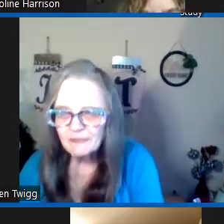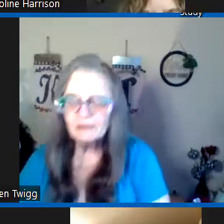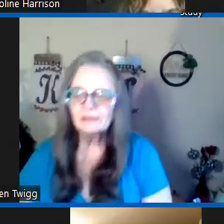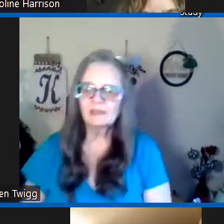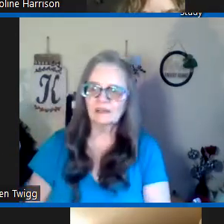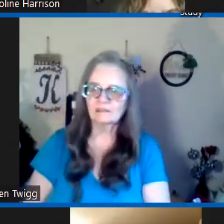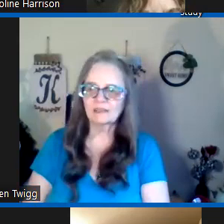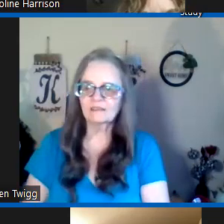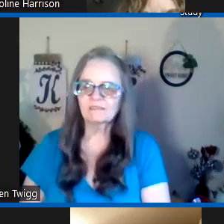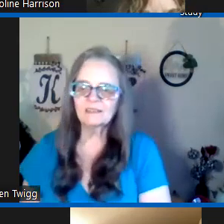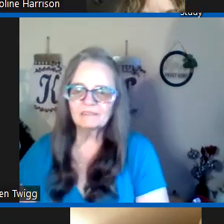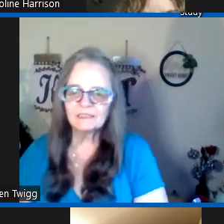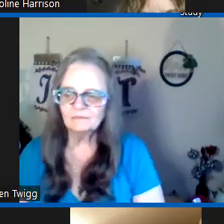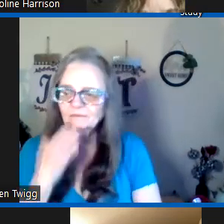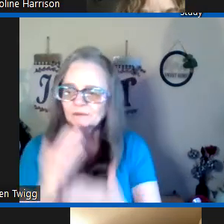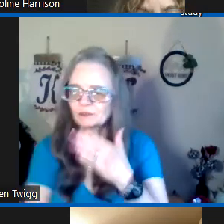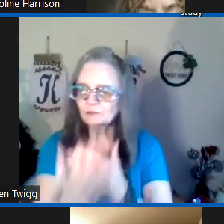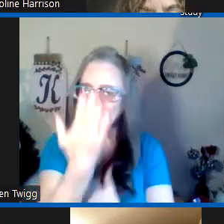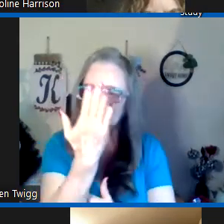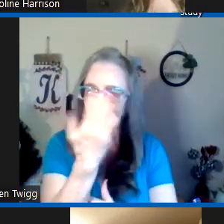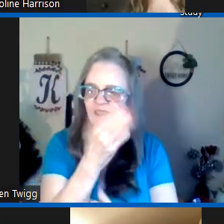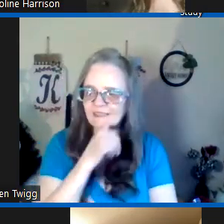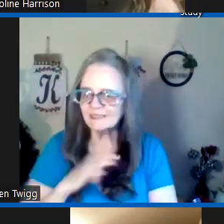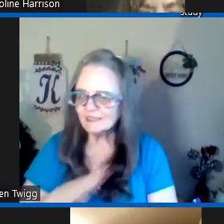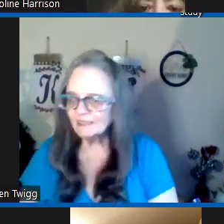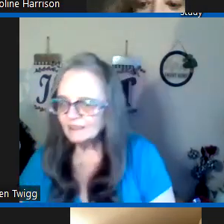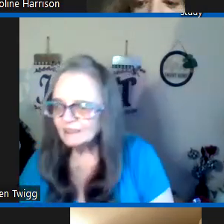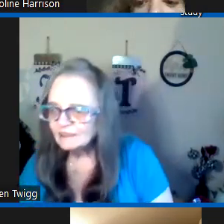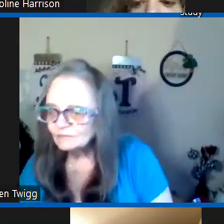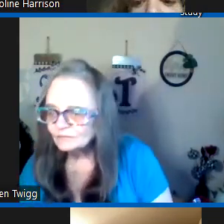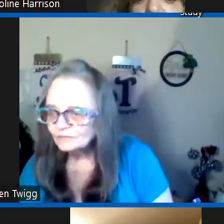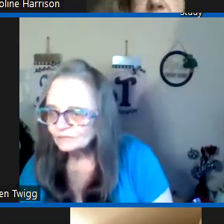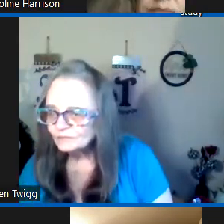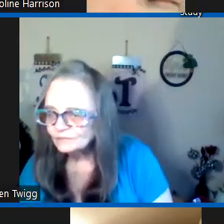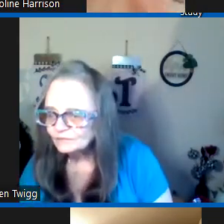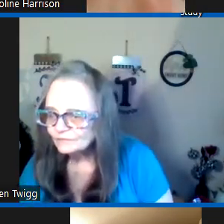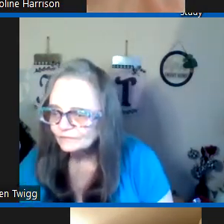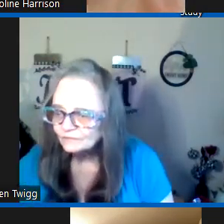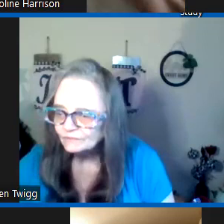so all right all right all right well good morning ladies um